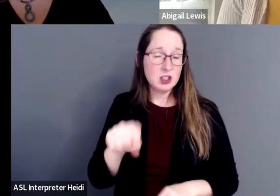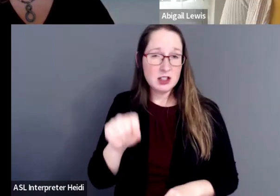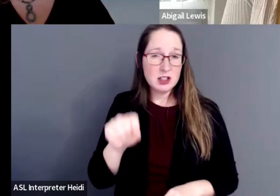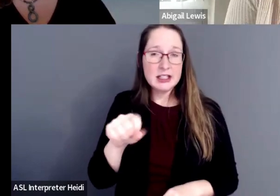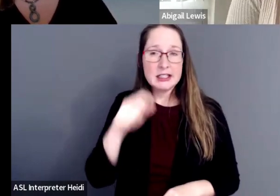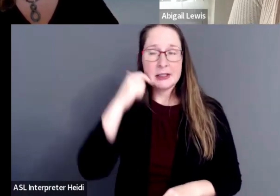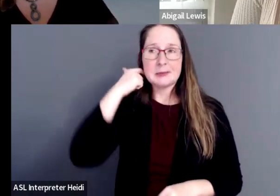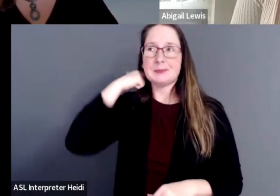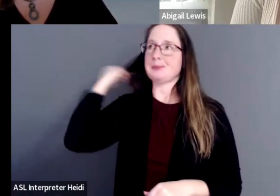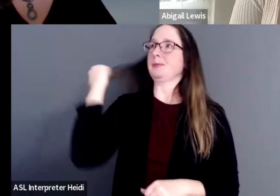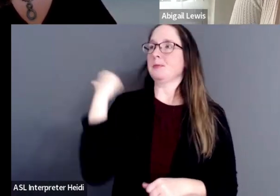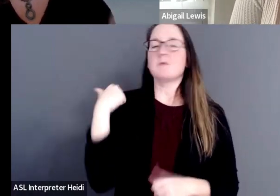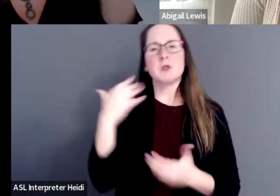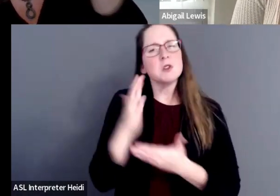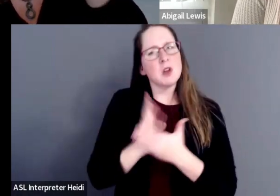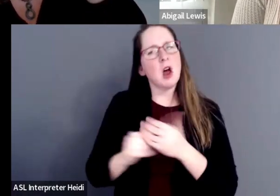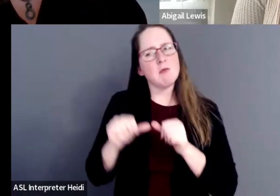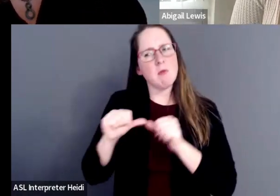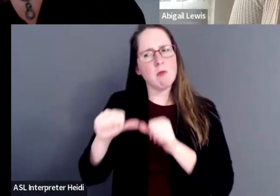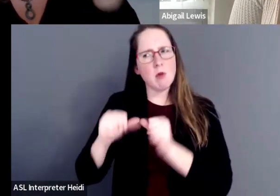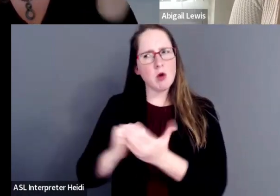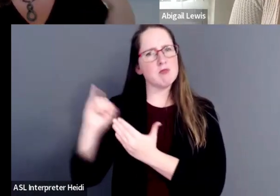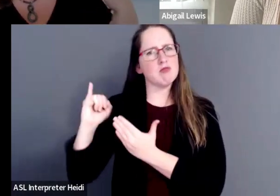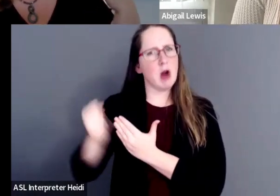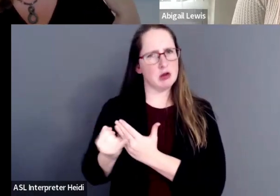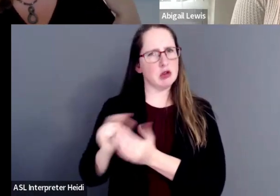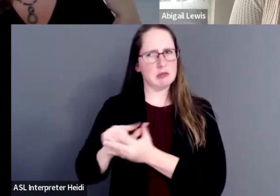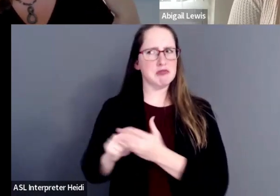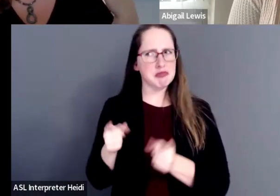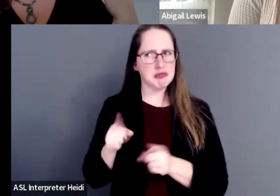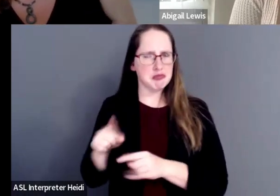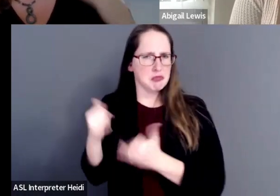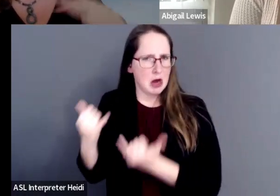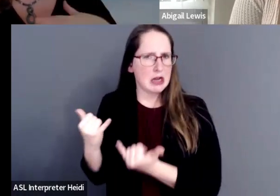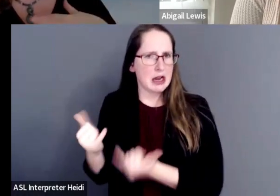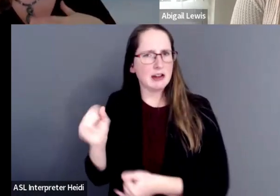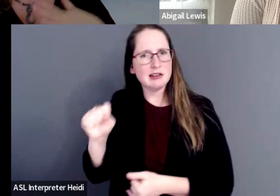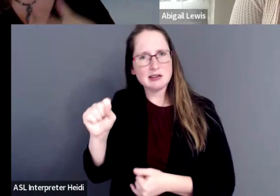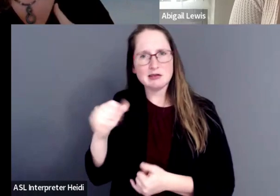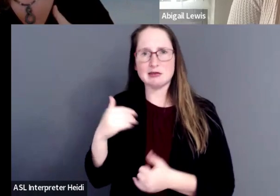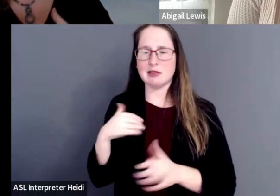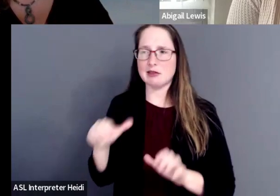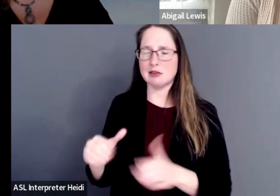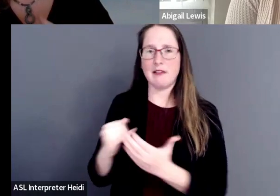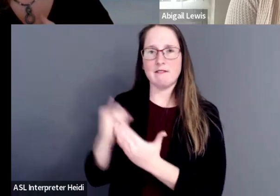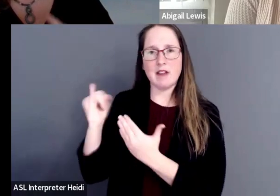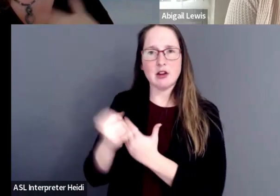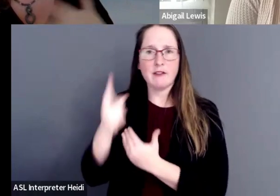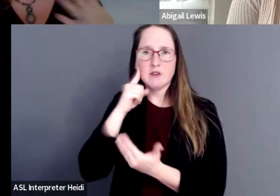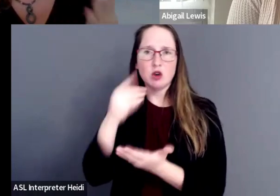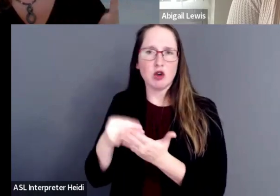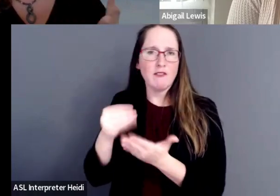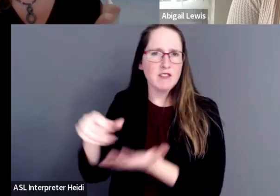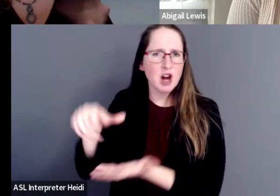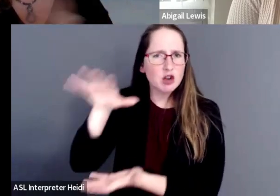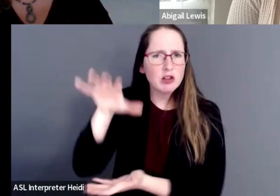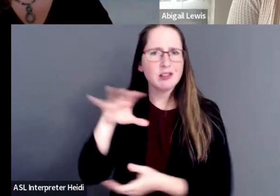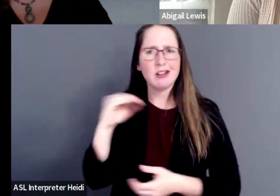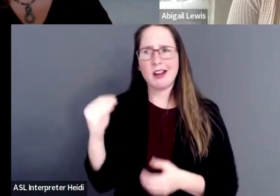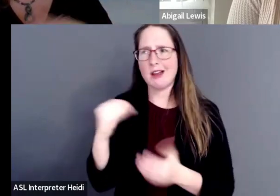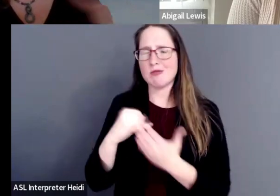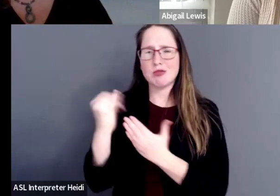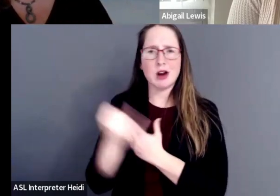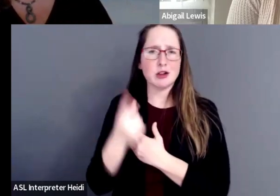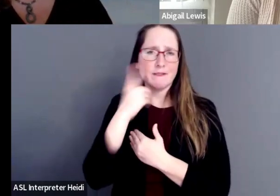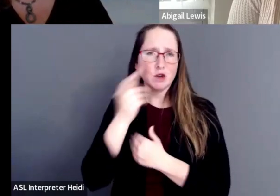I have some ongoing projects in the works. I do projects for fundraisers, but I also do projects for